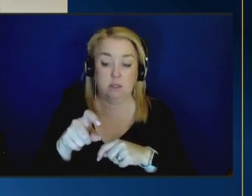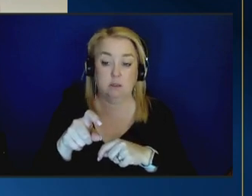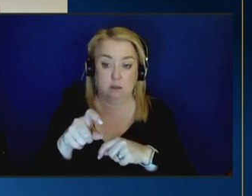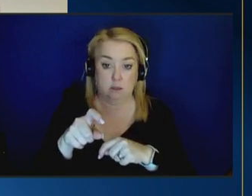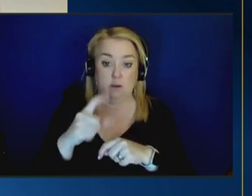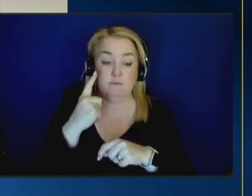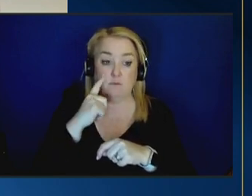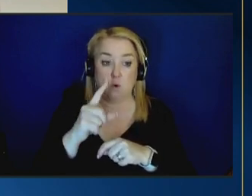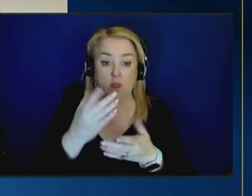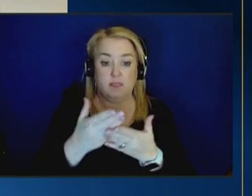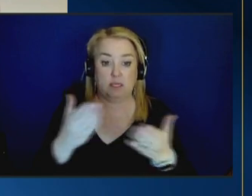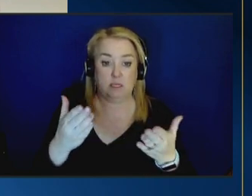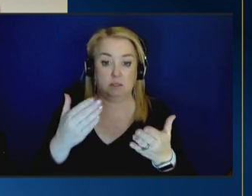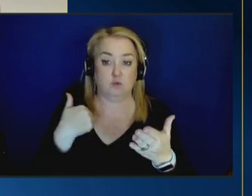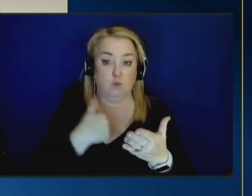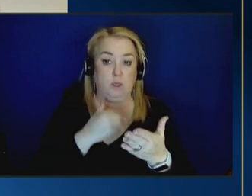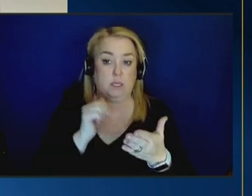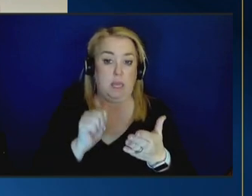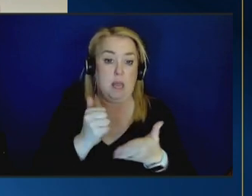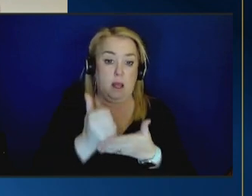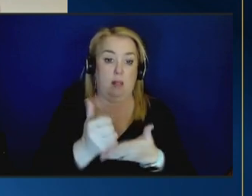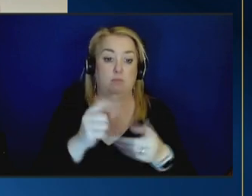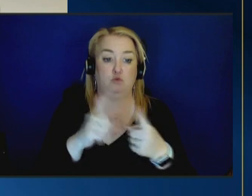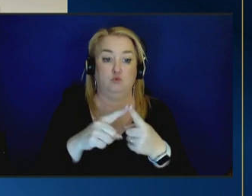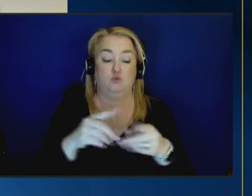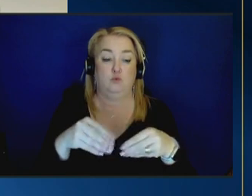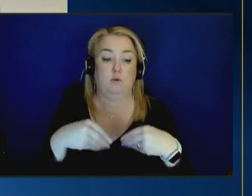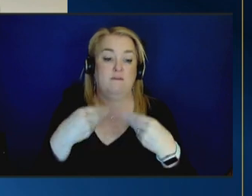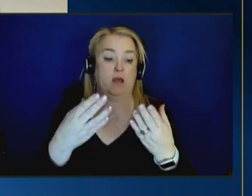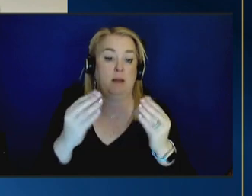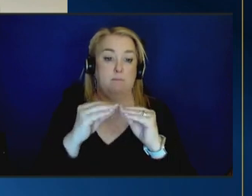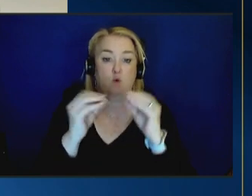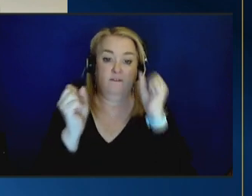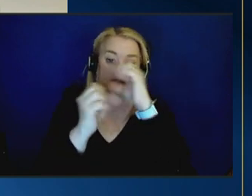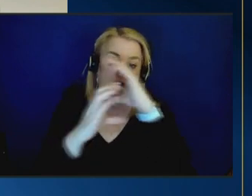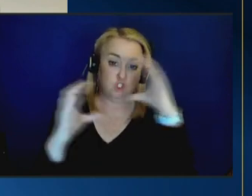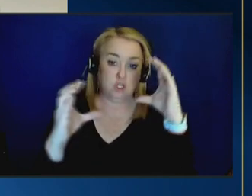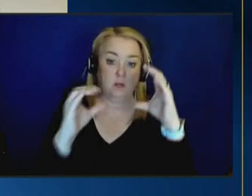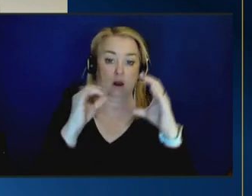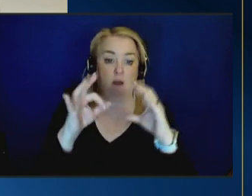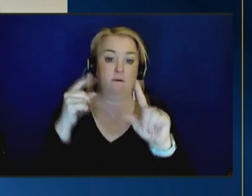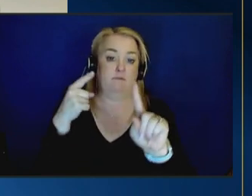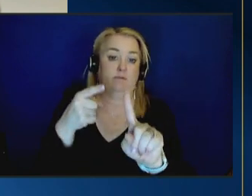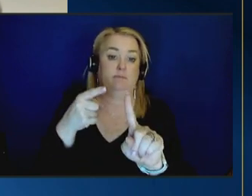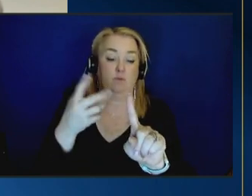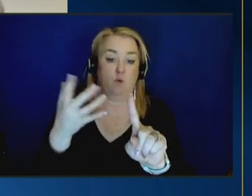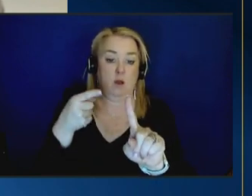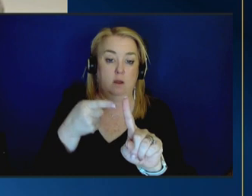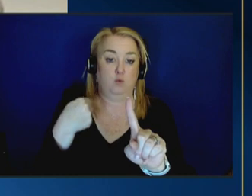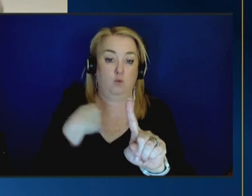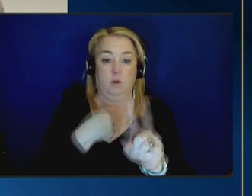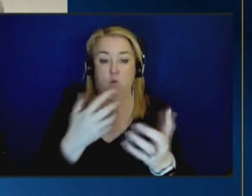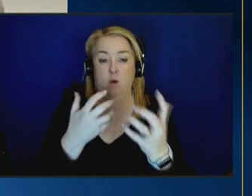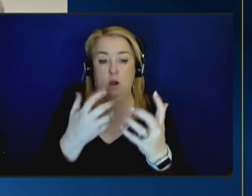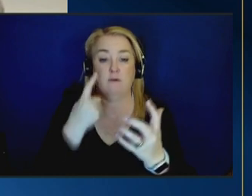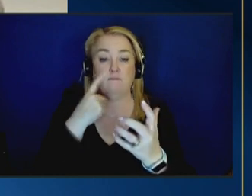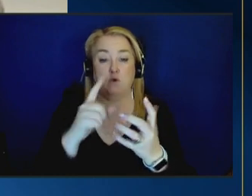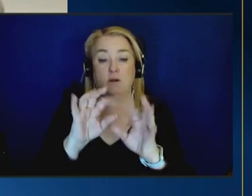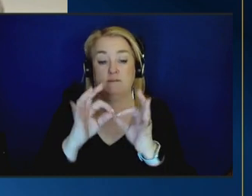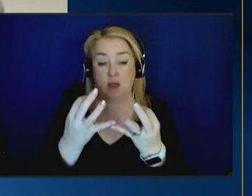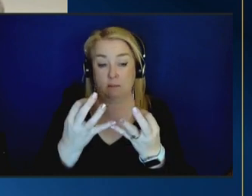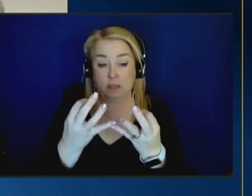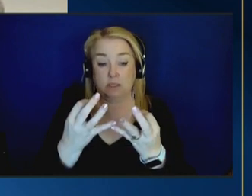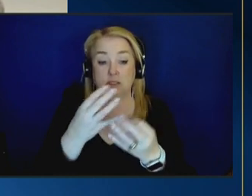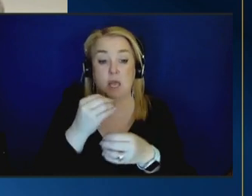really help to bring the vision that we're we're outlining here uh make that a reality for families native